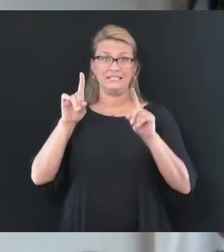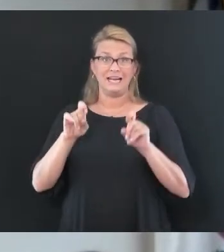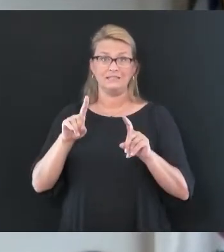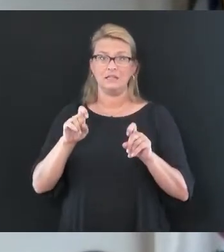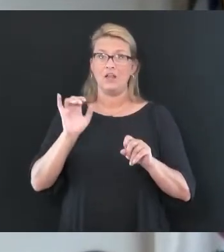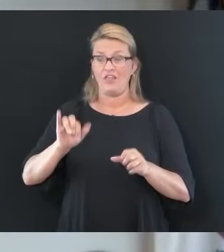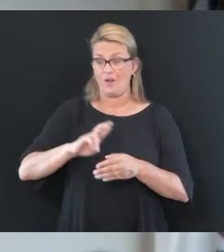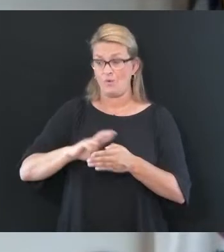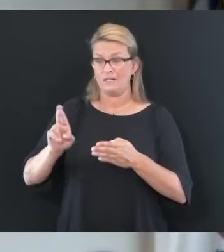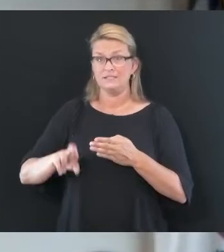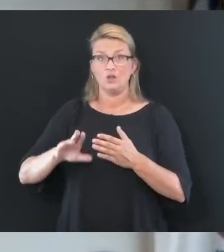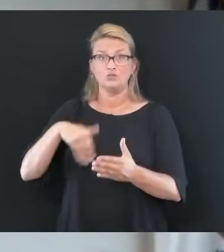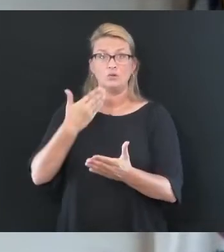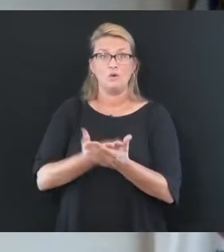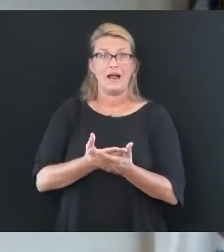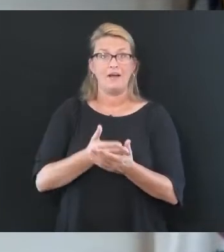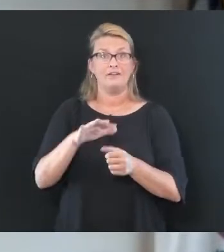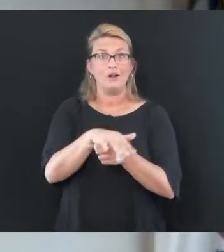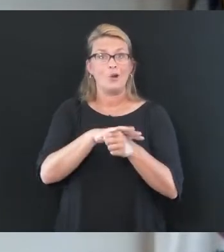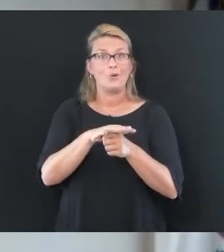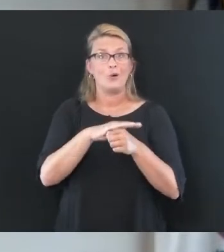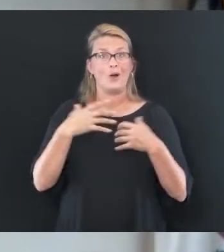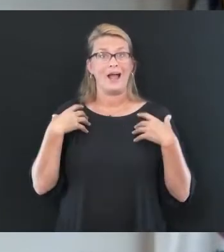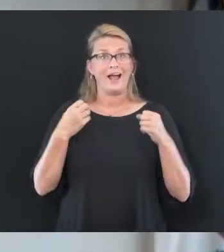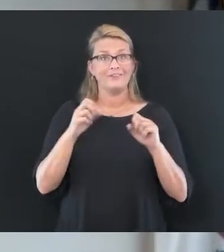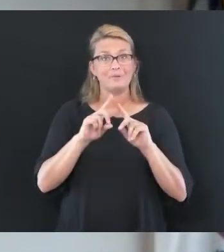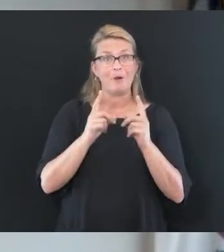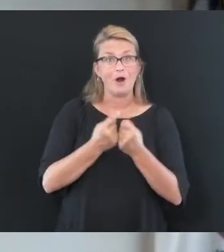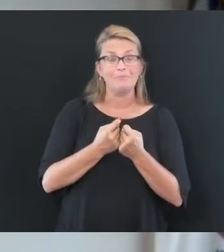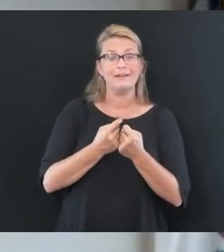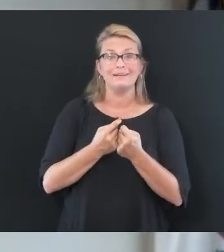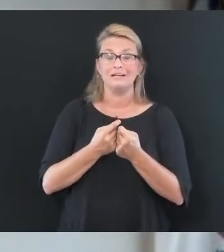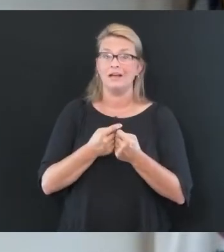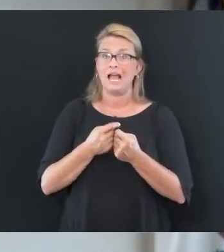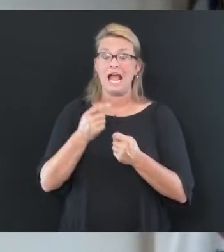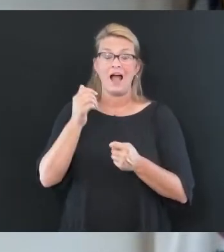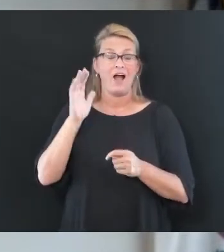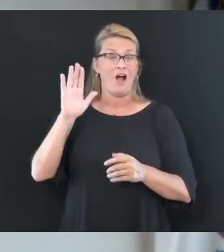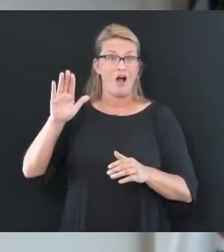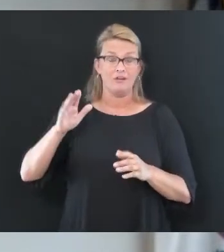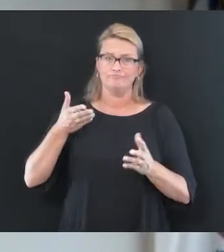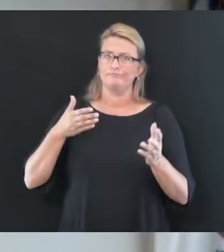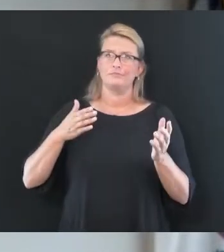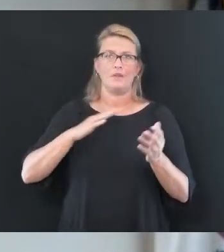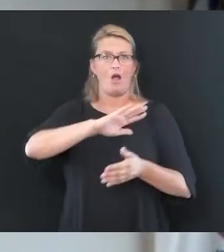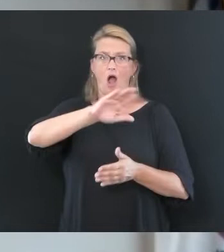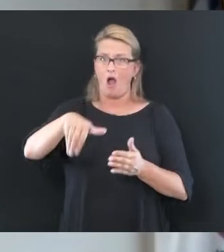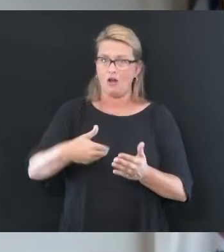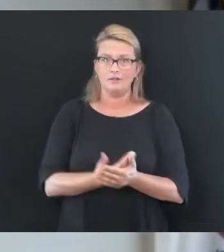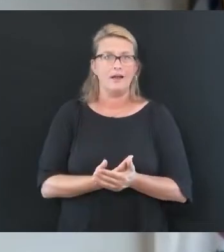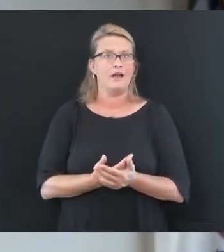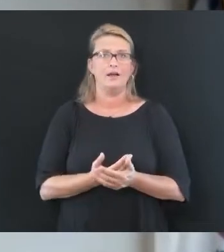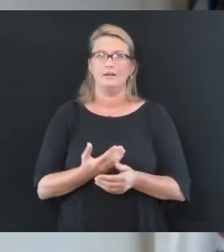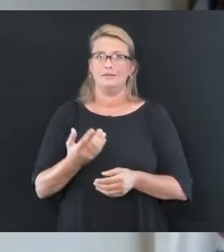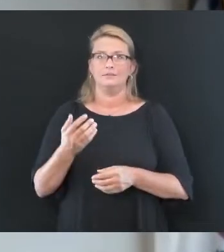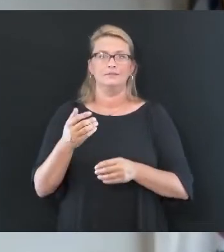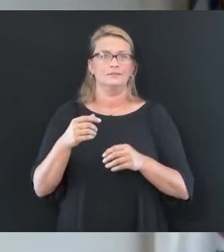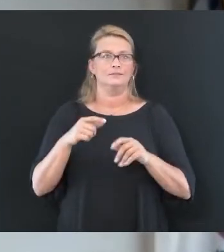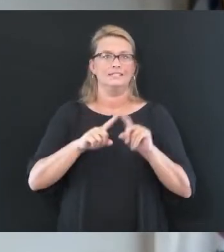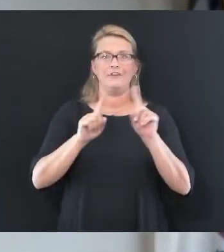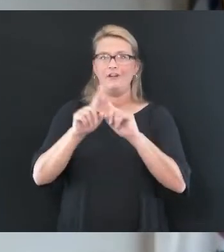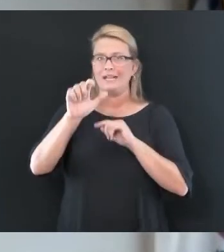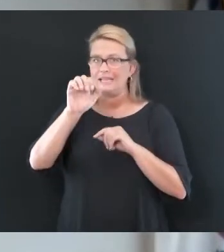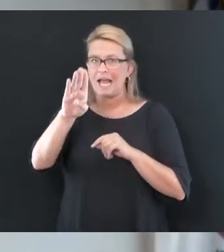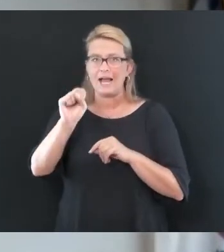the local health department and to the State Bureau of Public Health throughout the day from a large number of labs across the